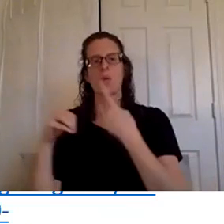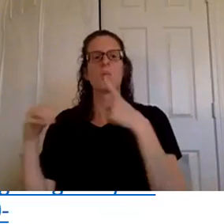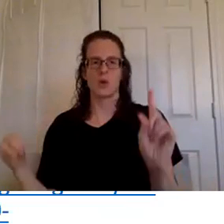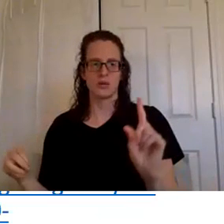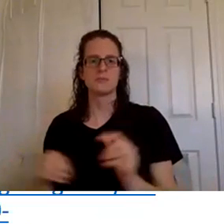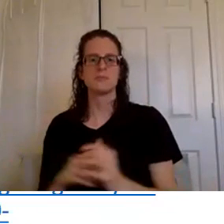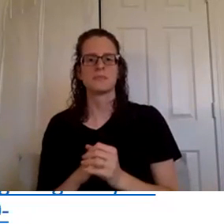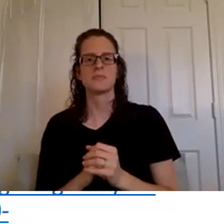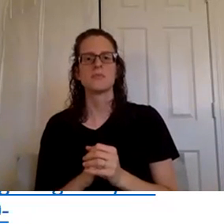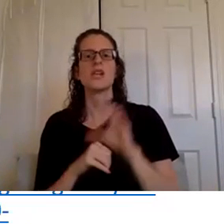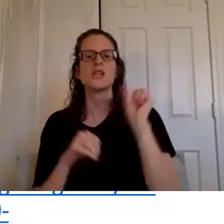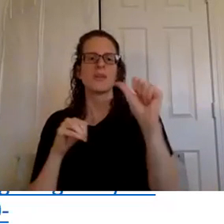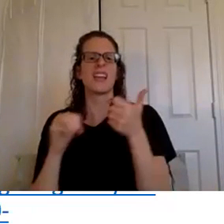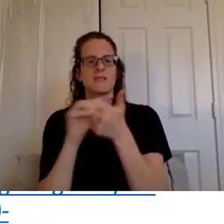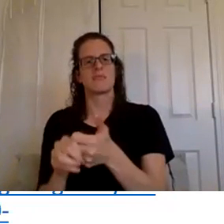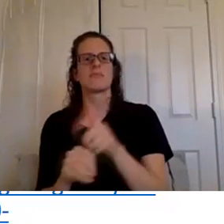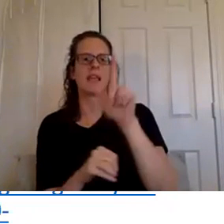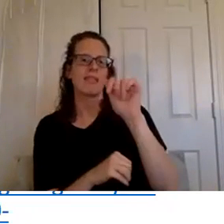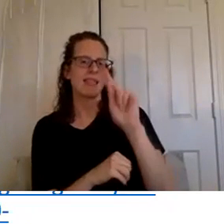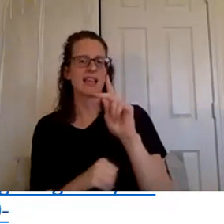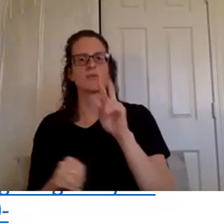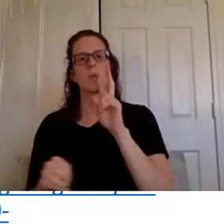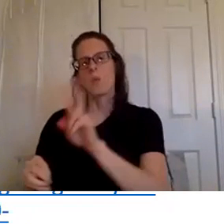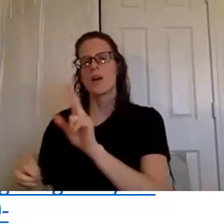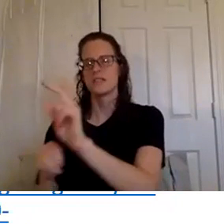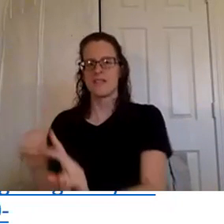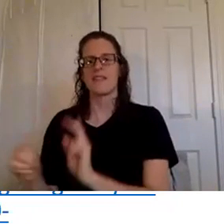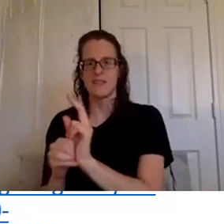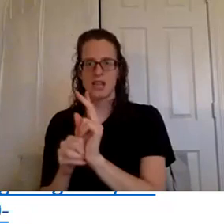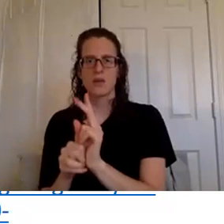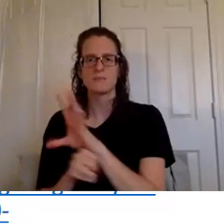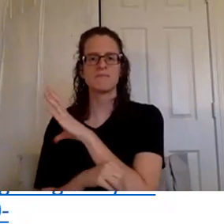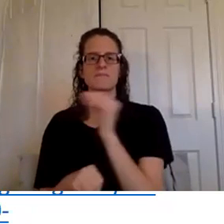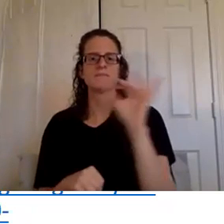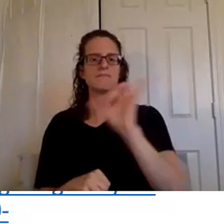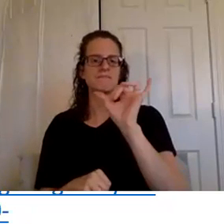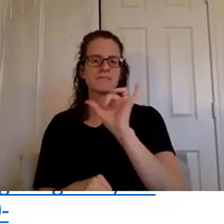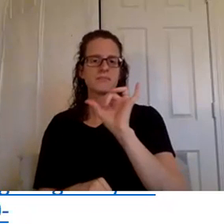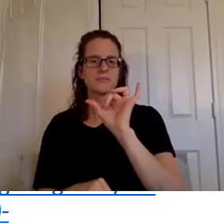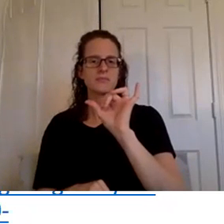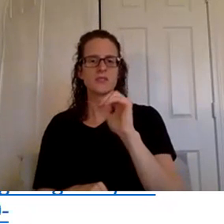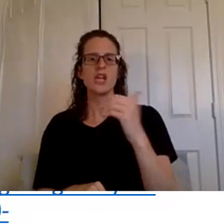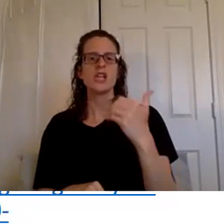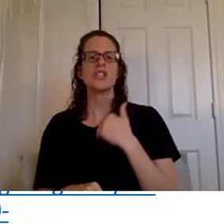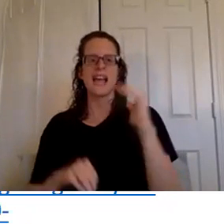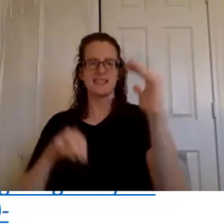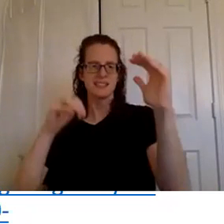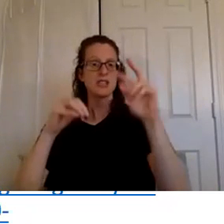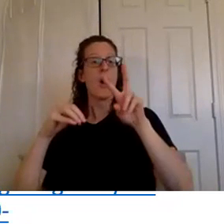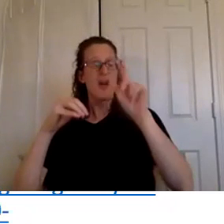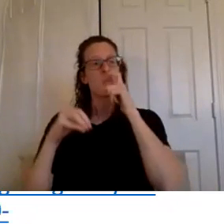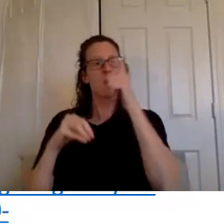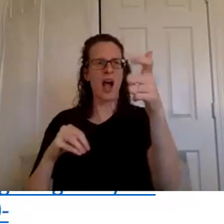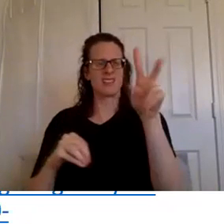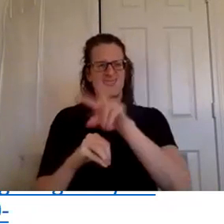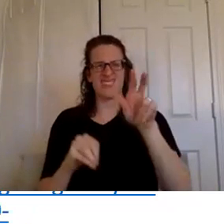go to that site and watch the video and um she has some corrections on the video under her site so make note of that